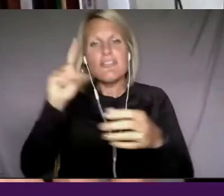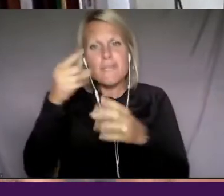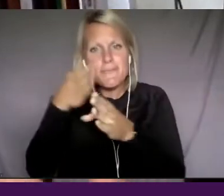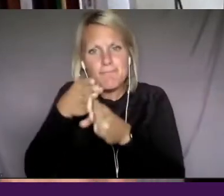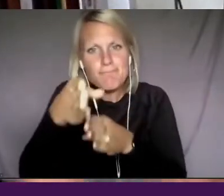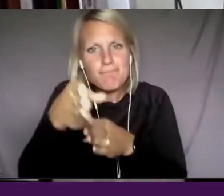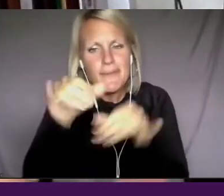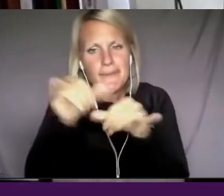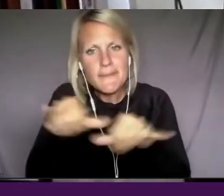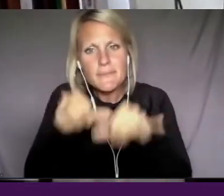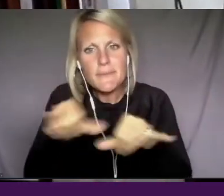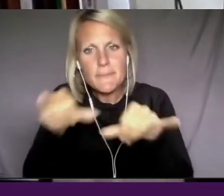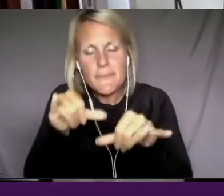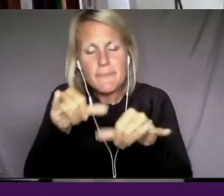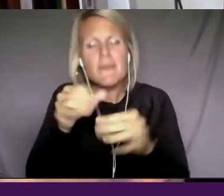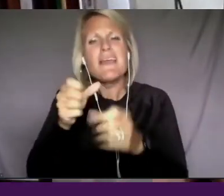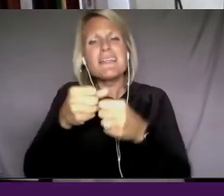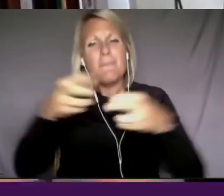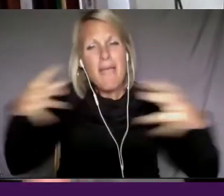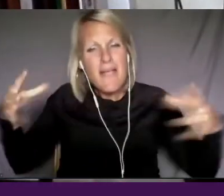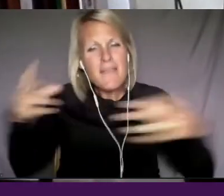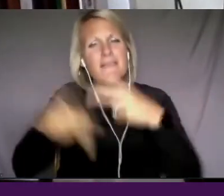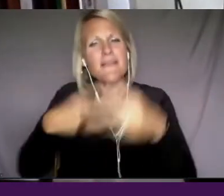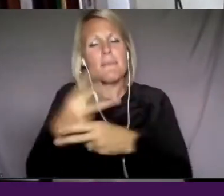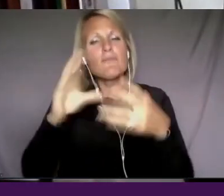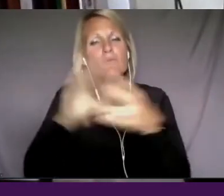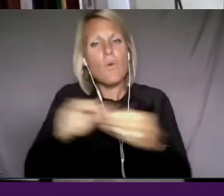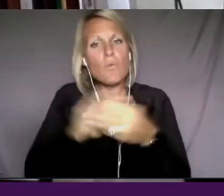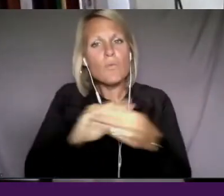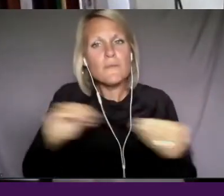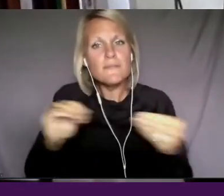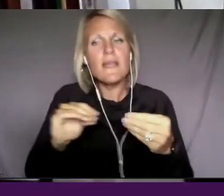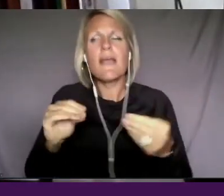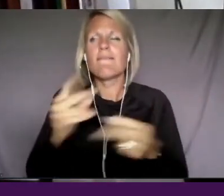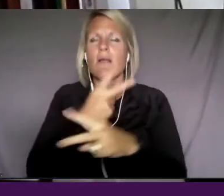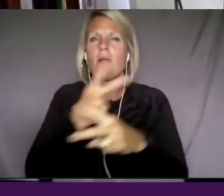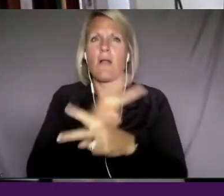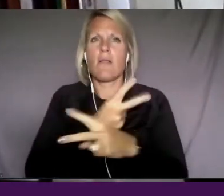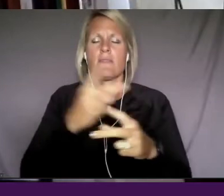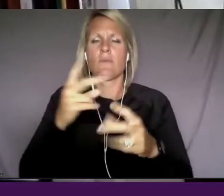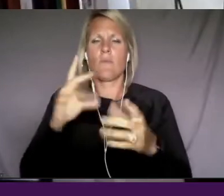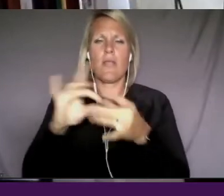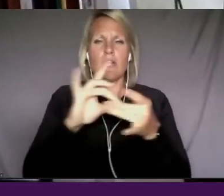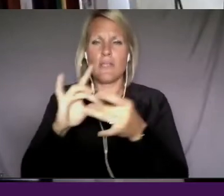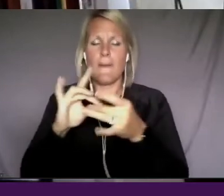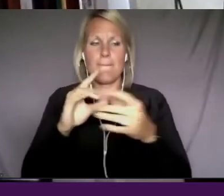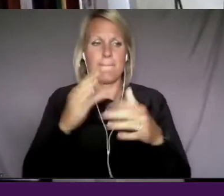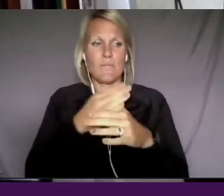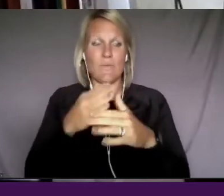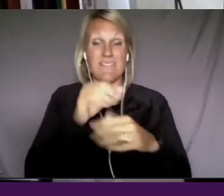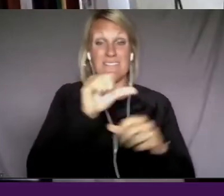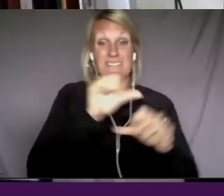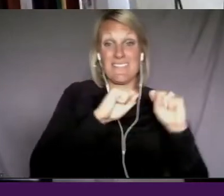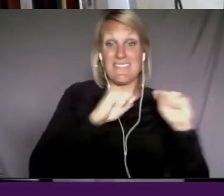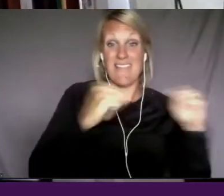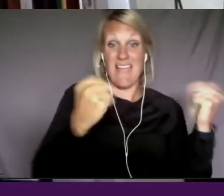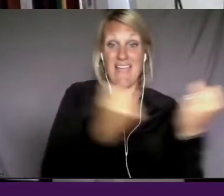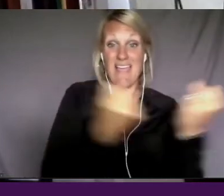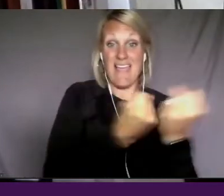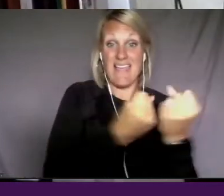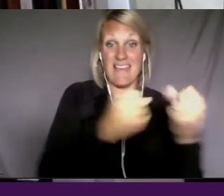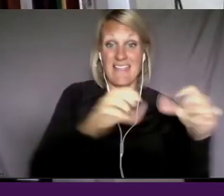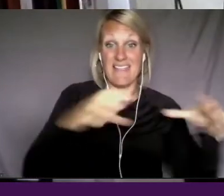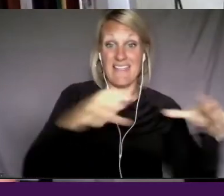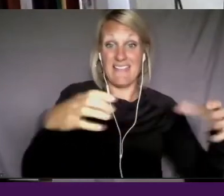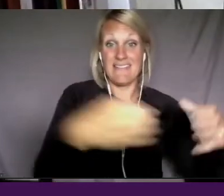really explore this relationship between science and society more. Um, and make, because we think science is relevant